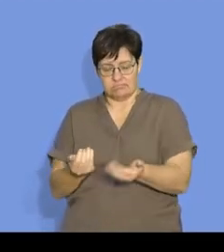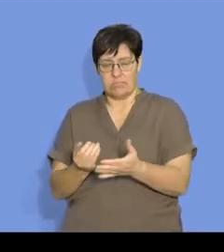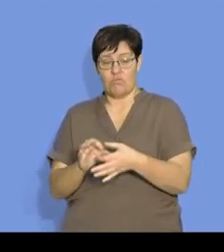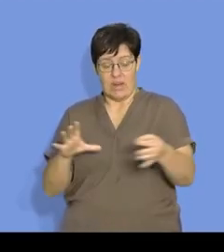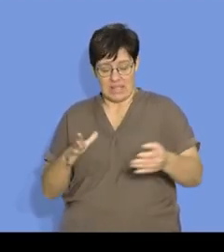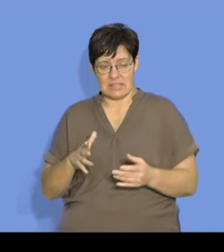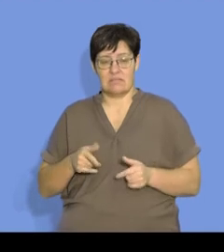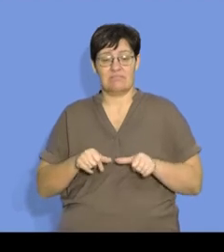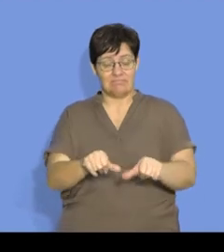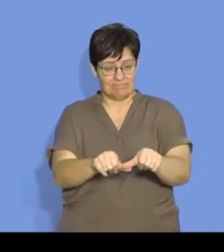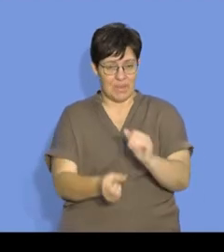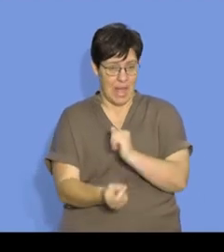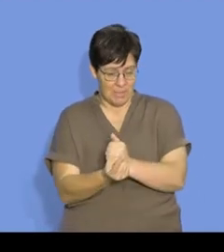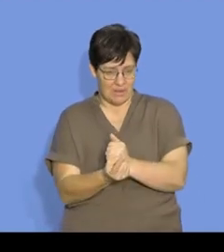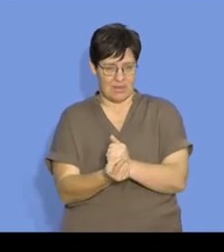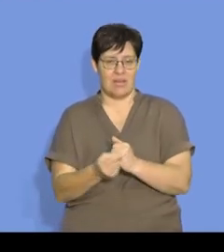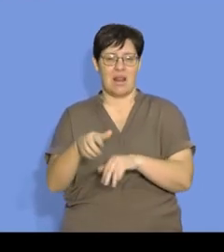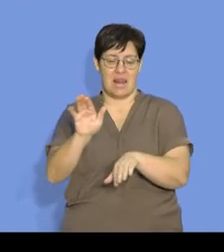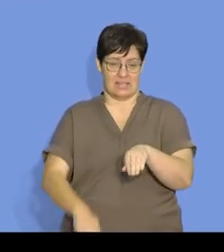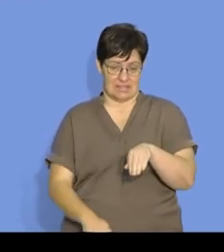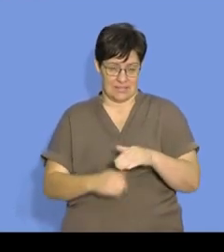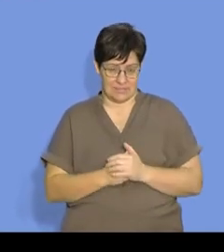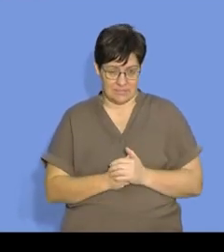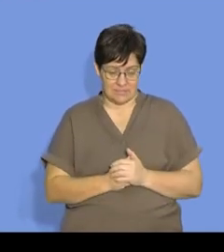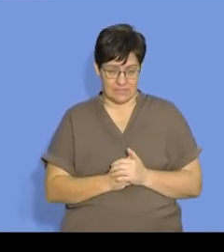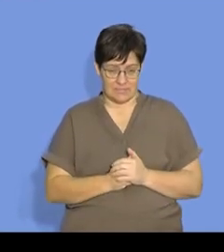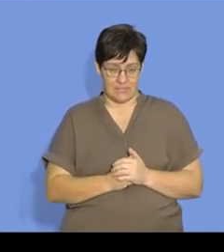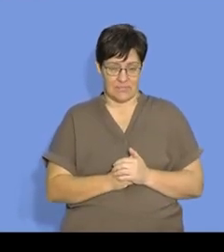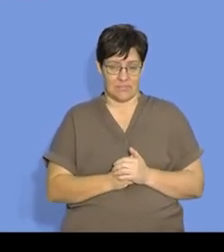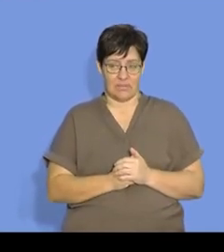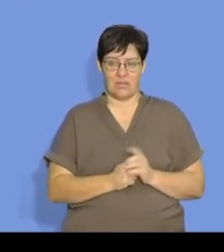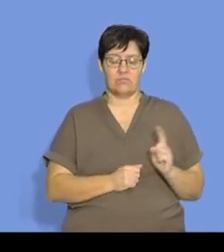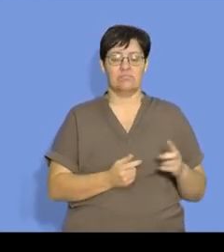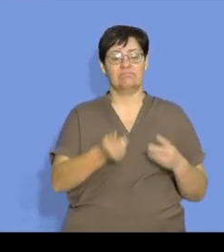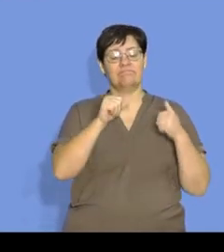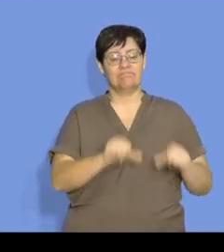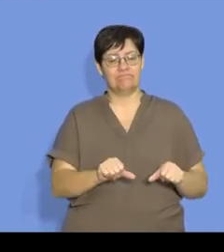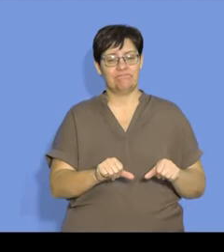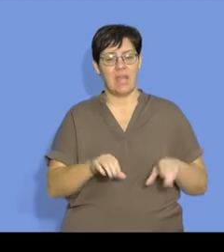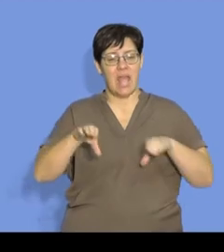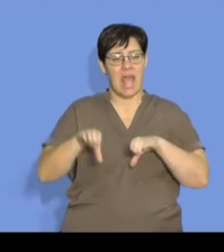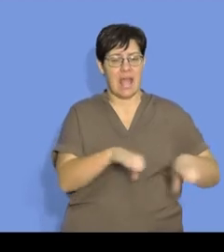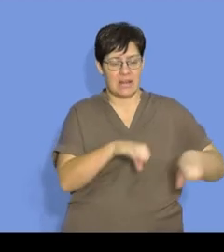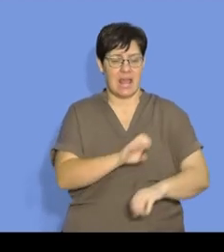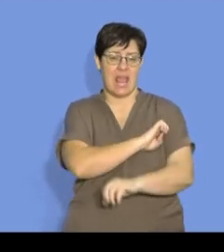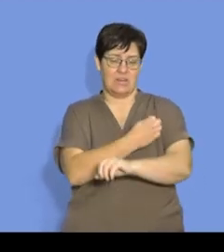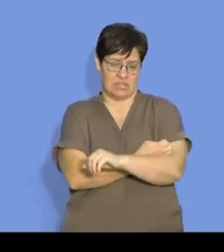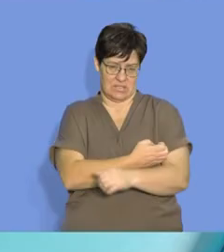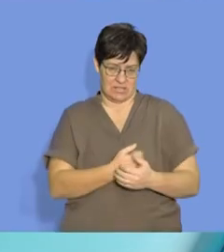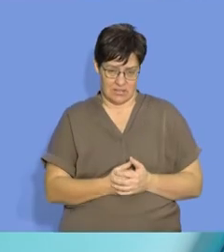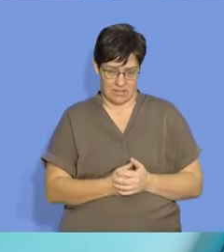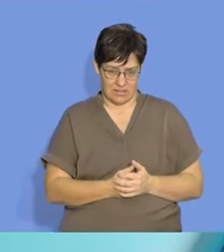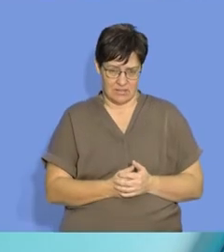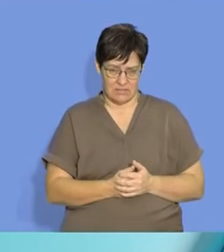reactions. On the next slide, I will just quickly talk about activation energy. Now,